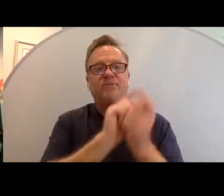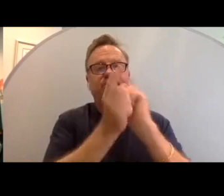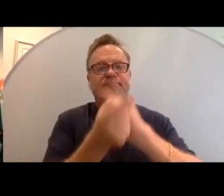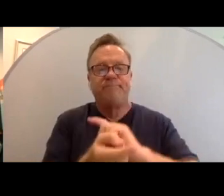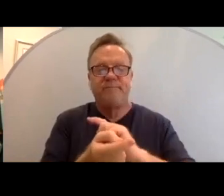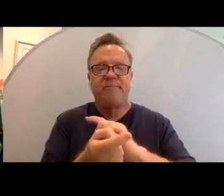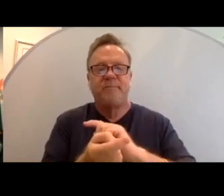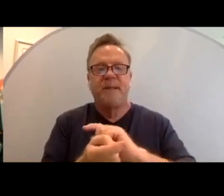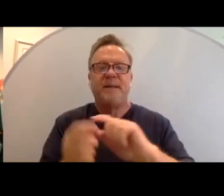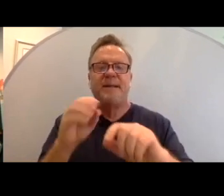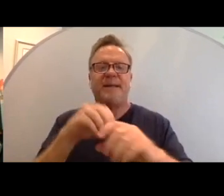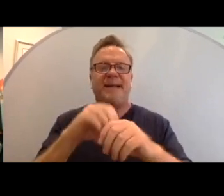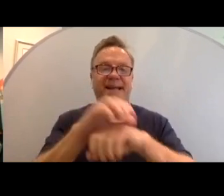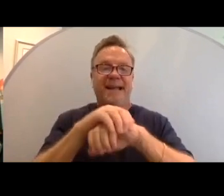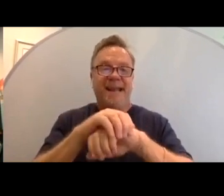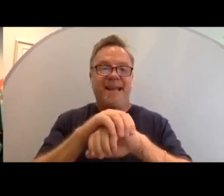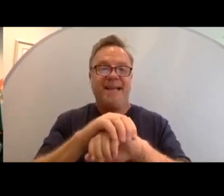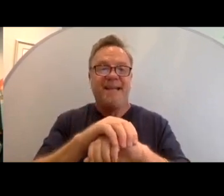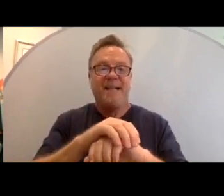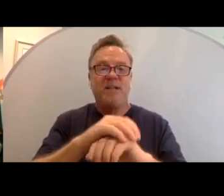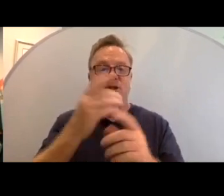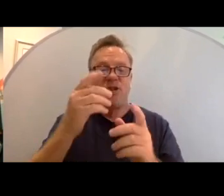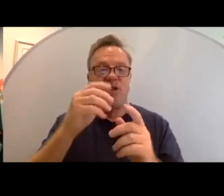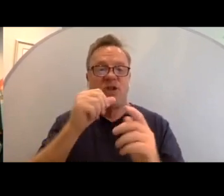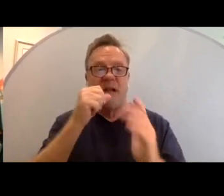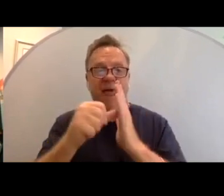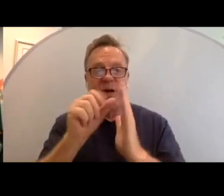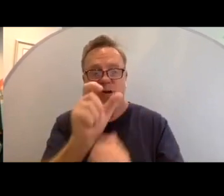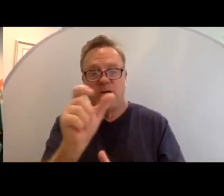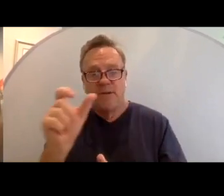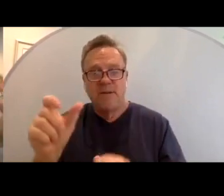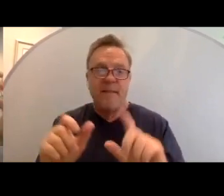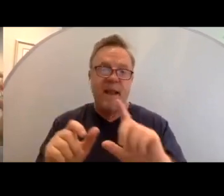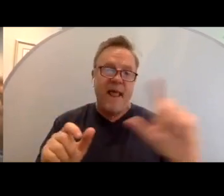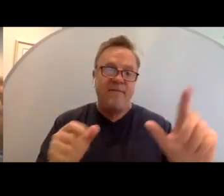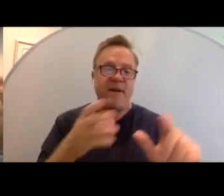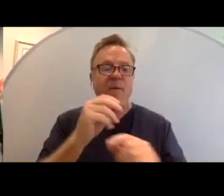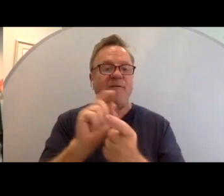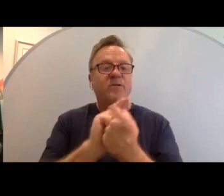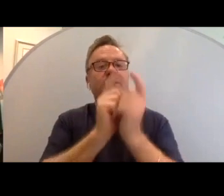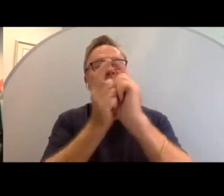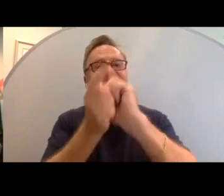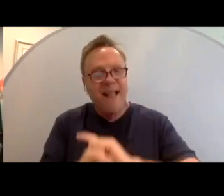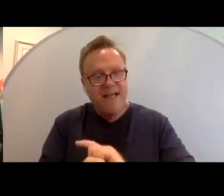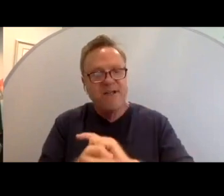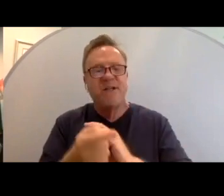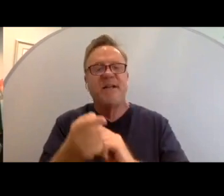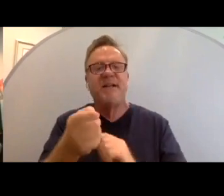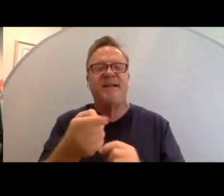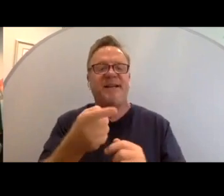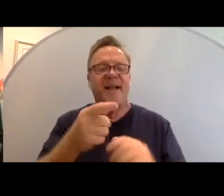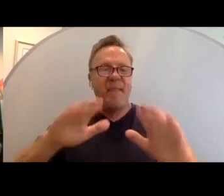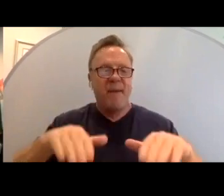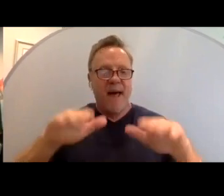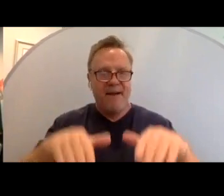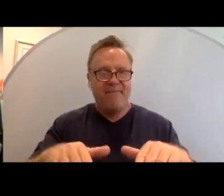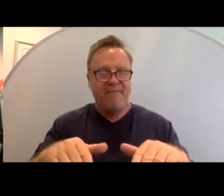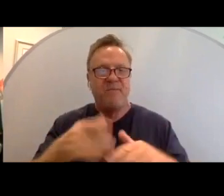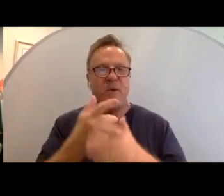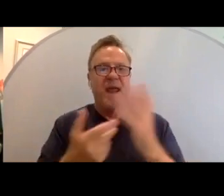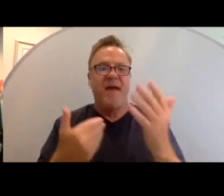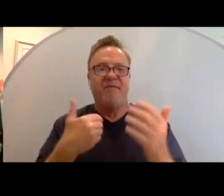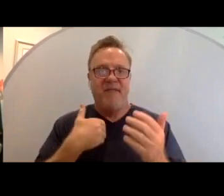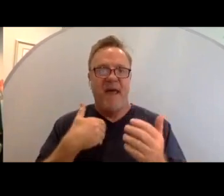rendered in English characters on the left side of the page. And then we also have a translation, in case you want to know what it is you're actually saying, we have that